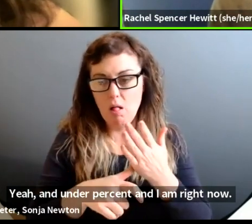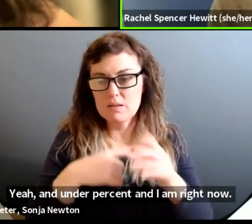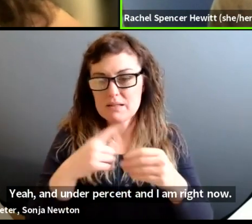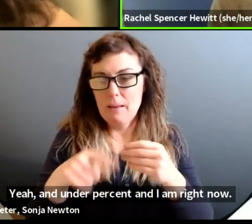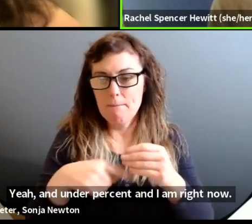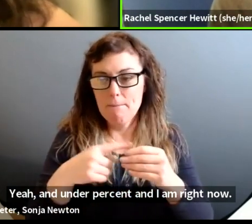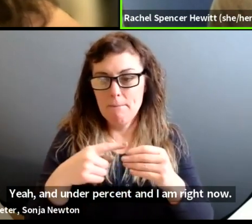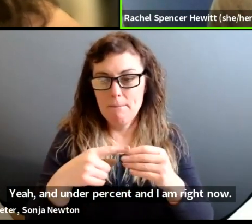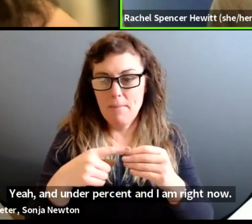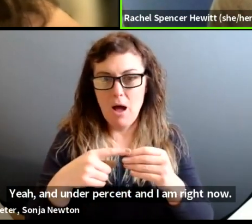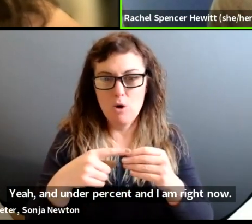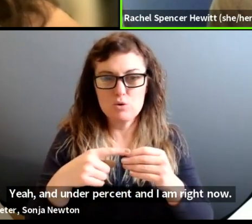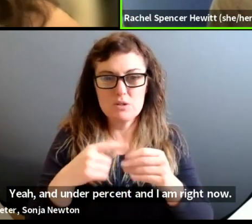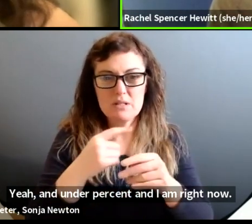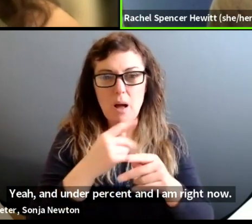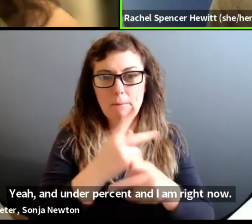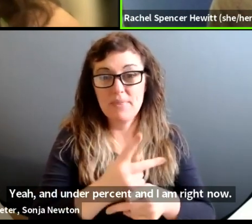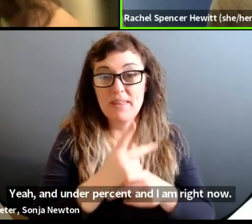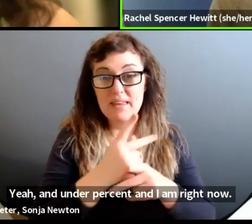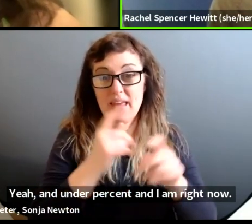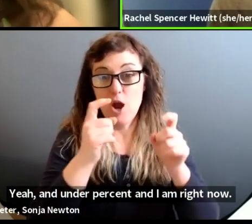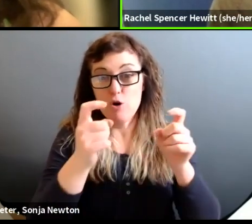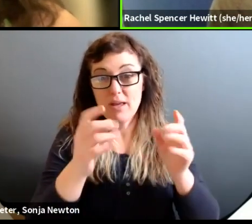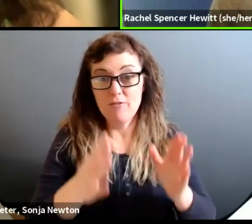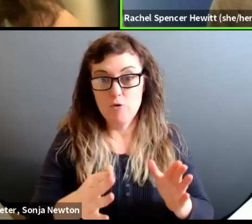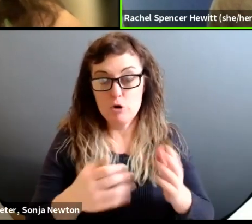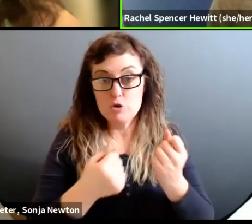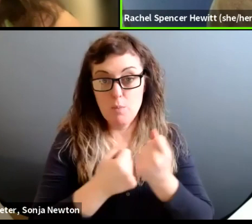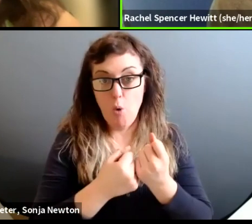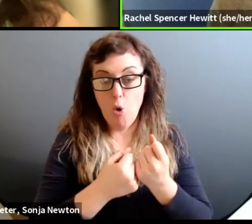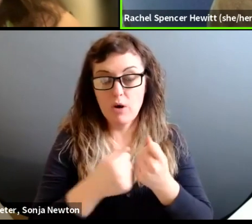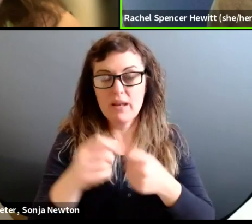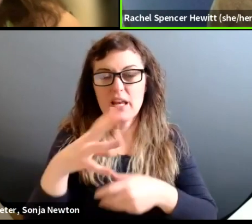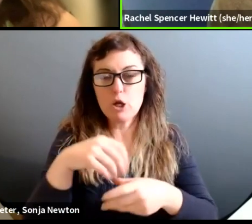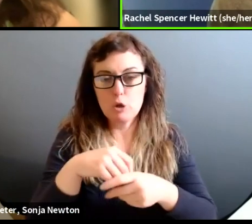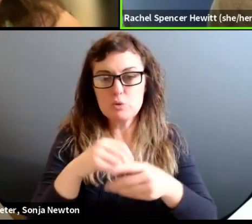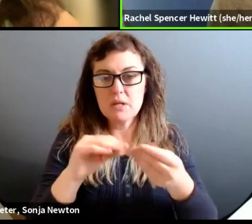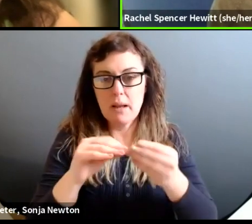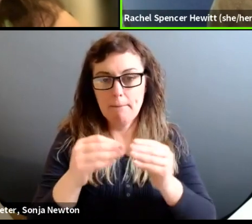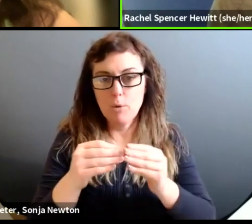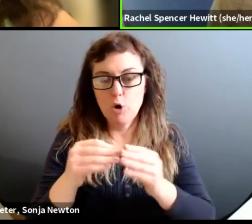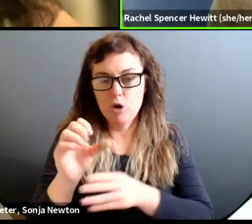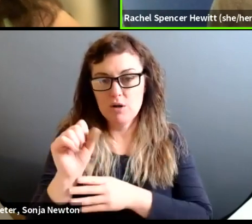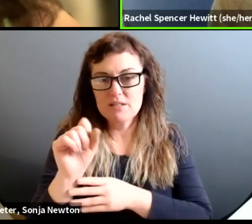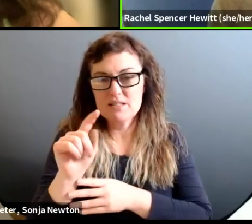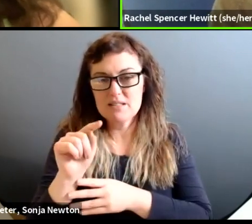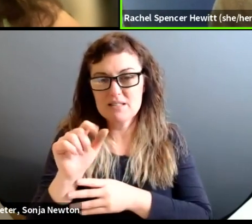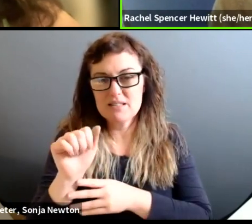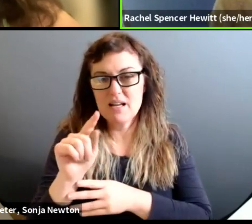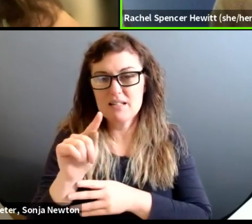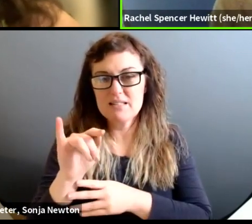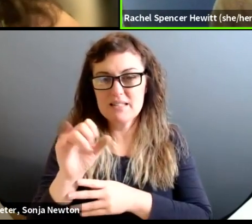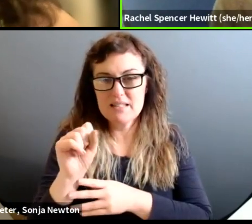articles for caregiver support with the statistics that we provided for RPI to include in their grants and in their proposals and in their donor letters.